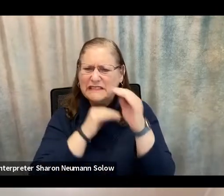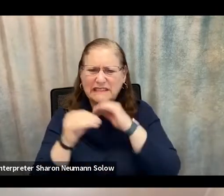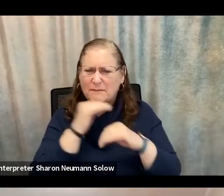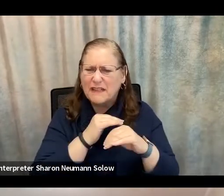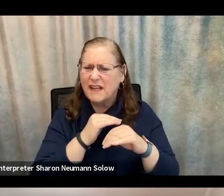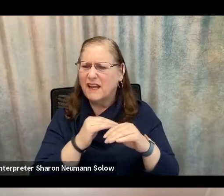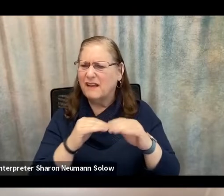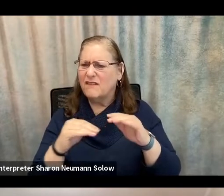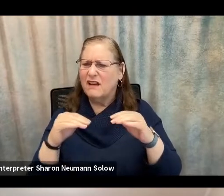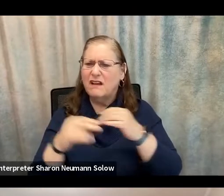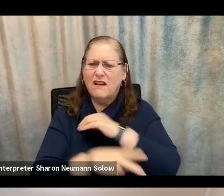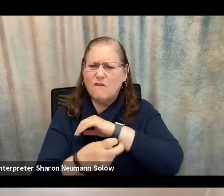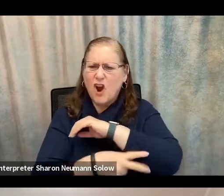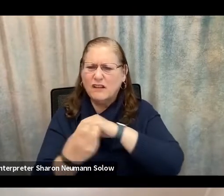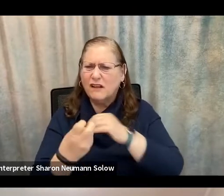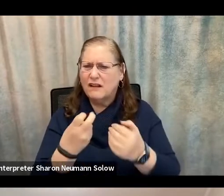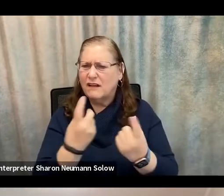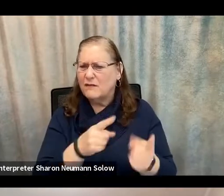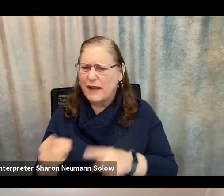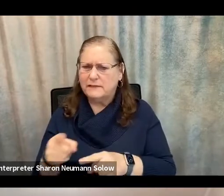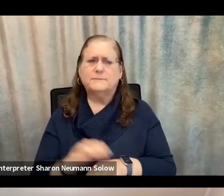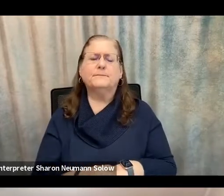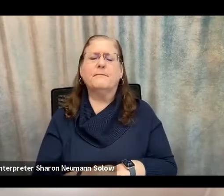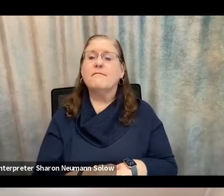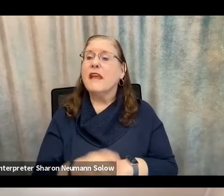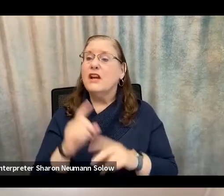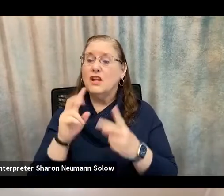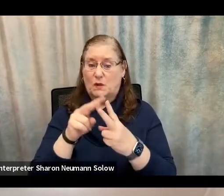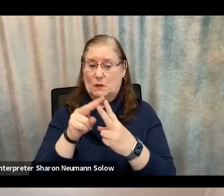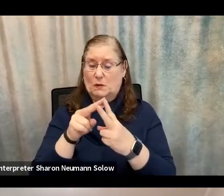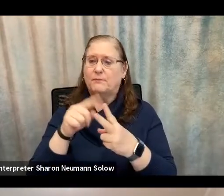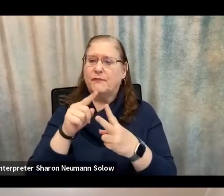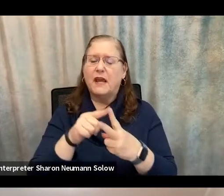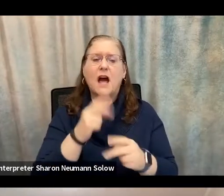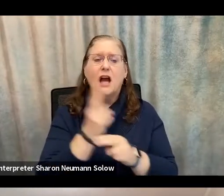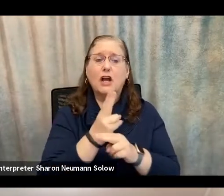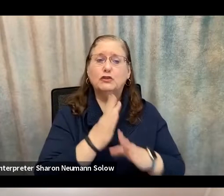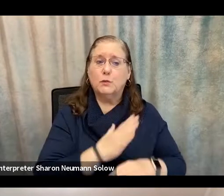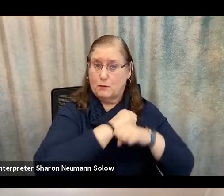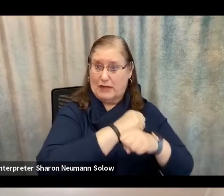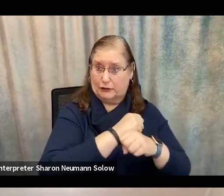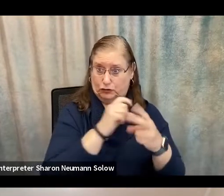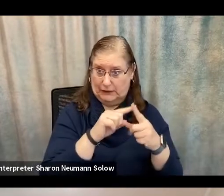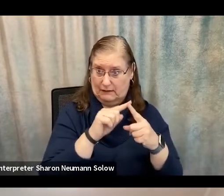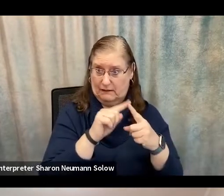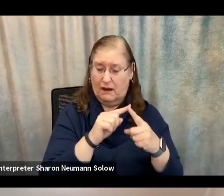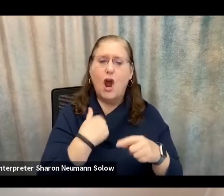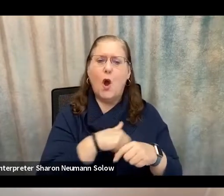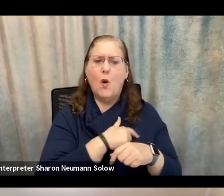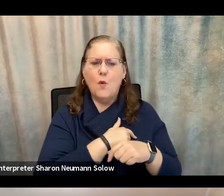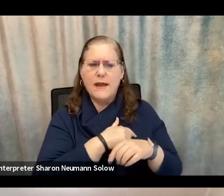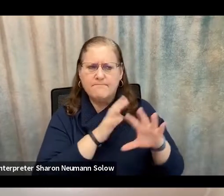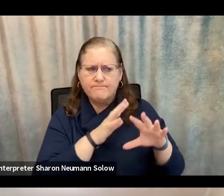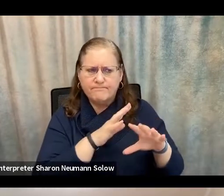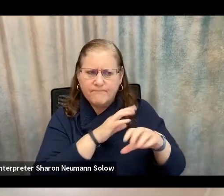two areas that we look at. The first is consumer protection issues. And what we do is we take action to